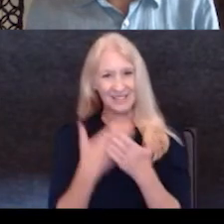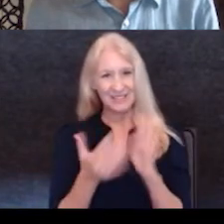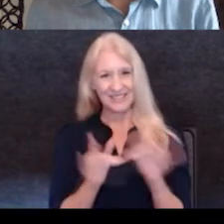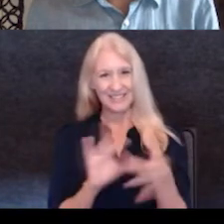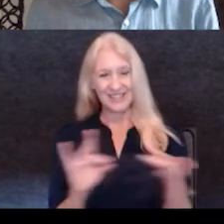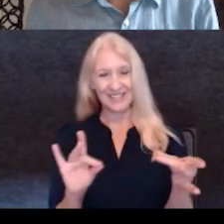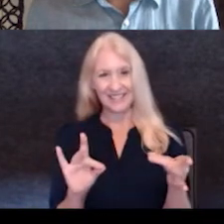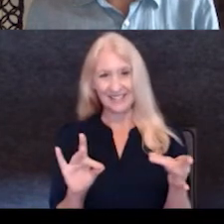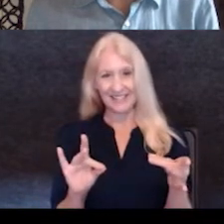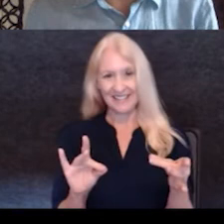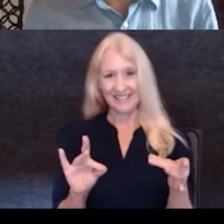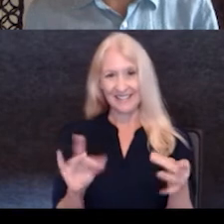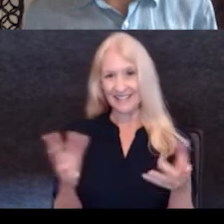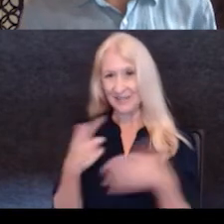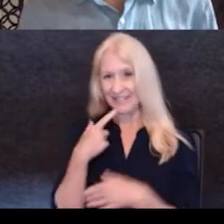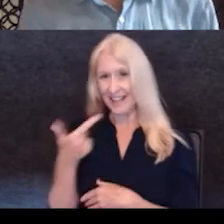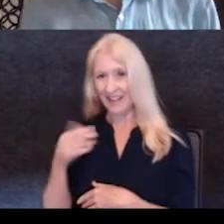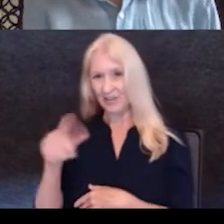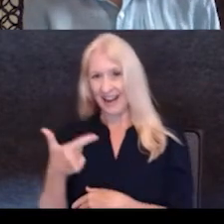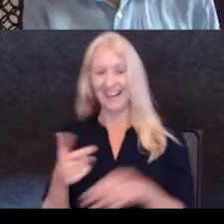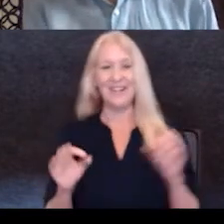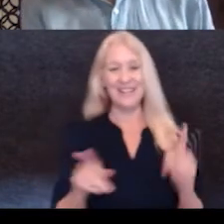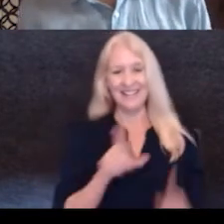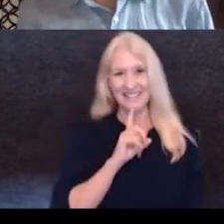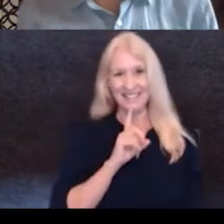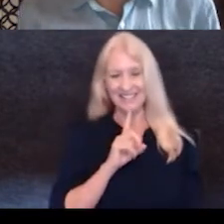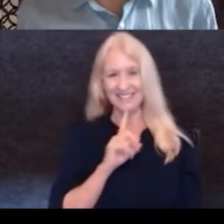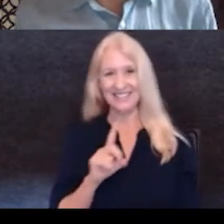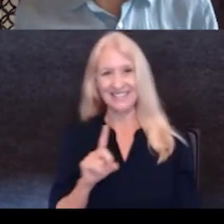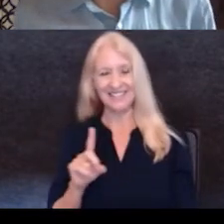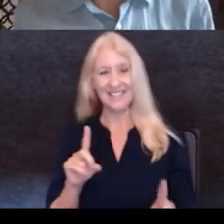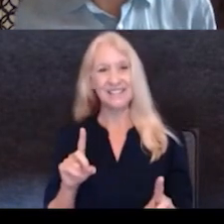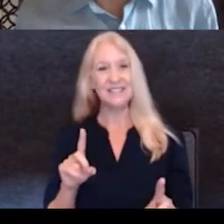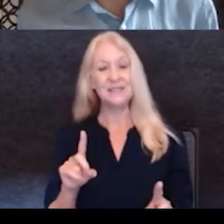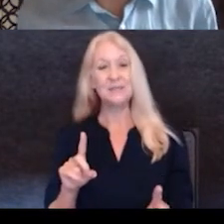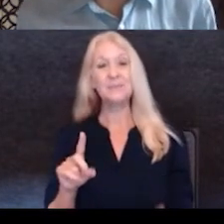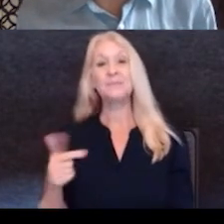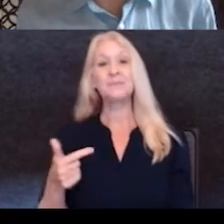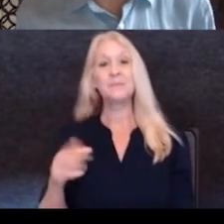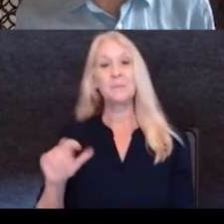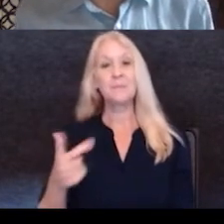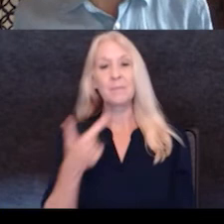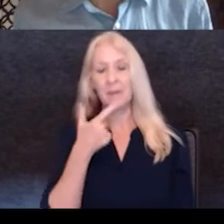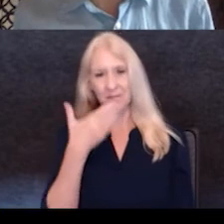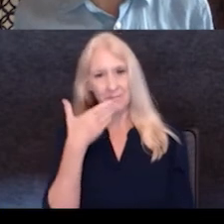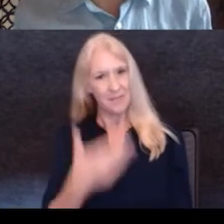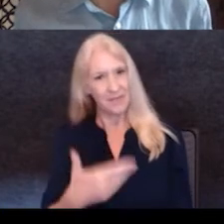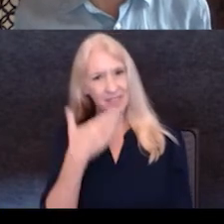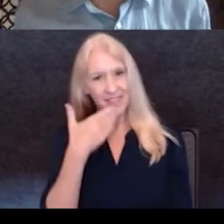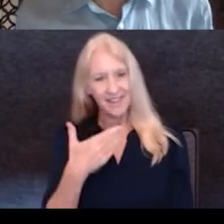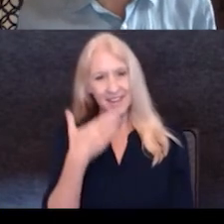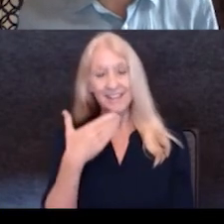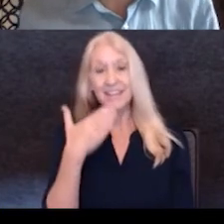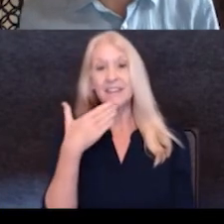You want to start, Greg? Sure. So, thank you, first of